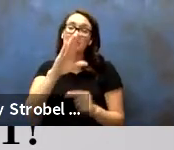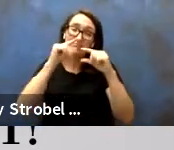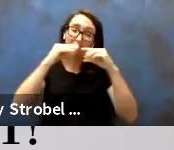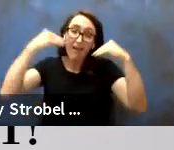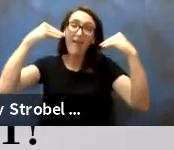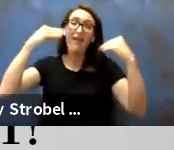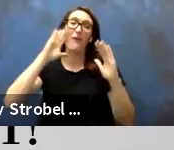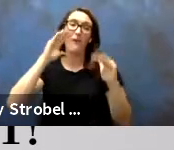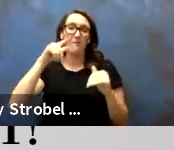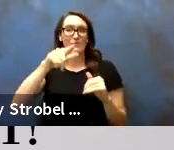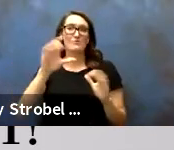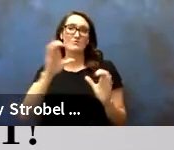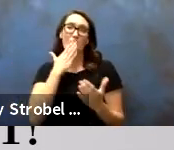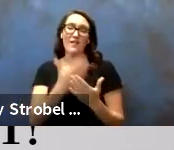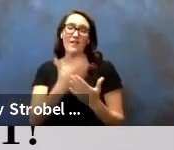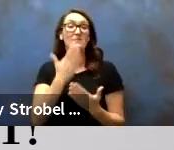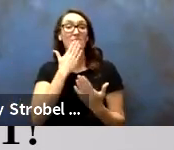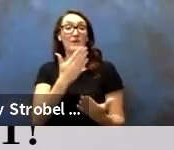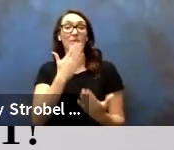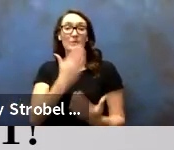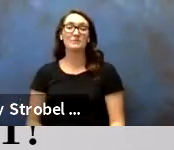hope you're doing well. Thank you, Susan.